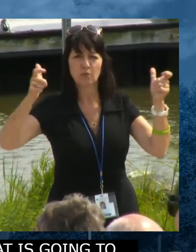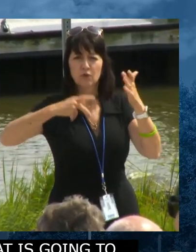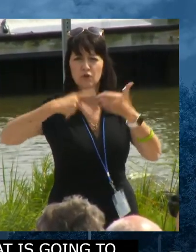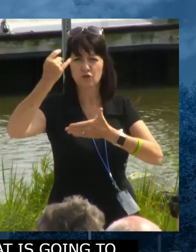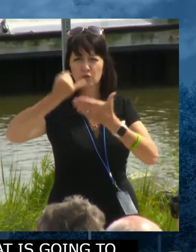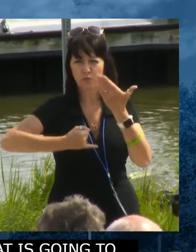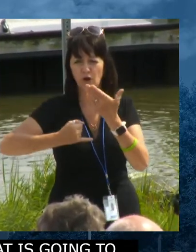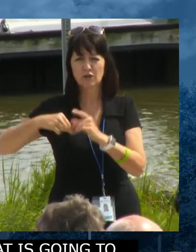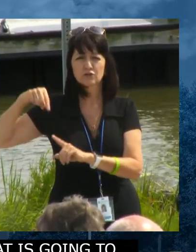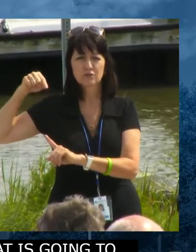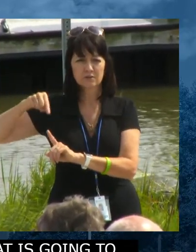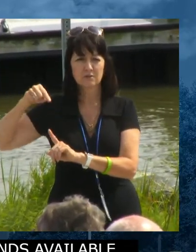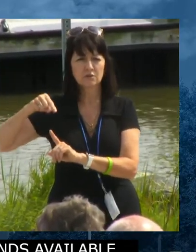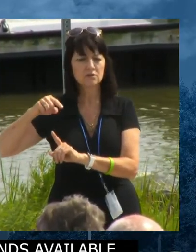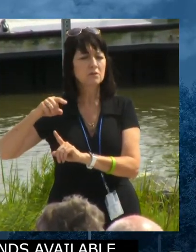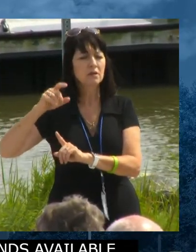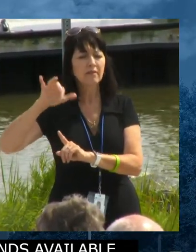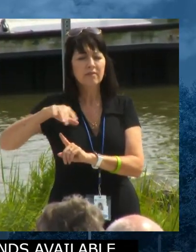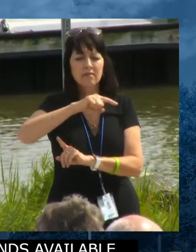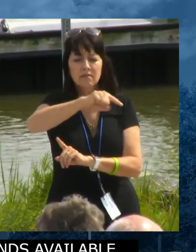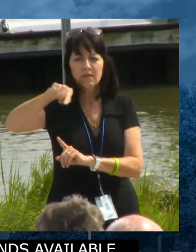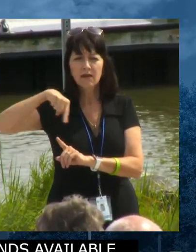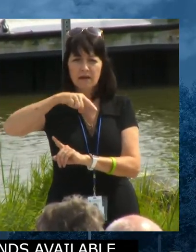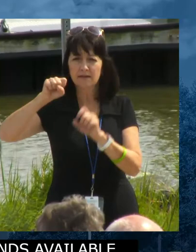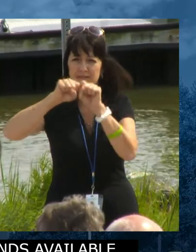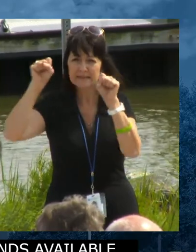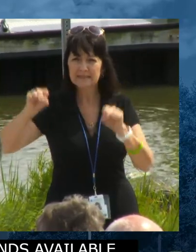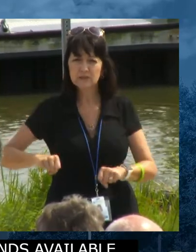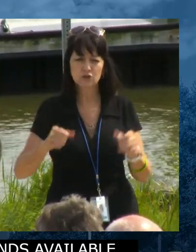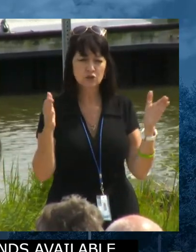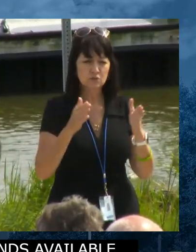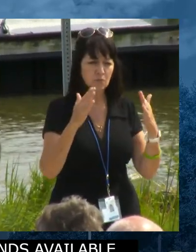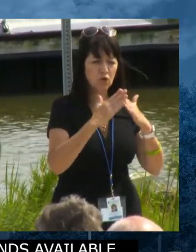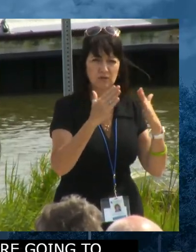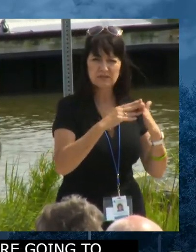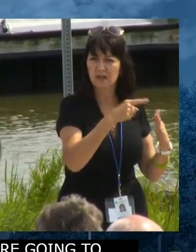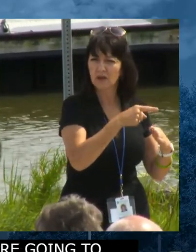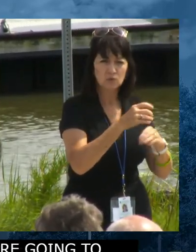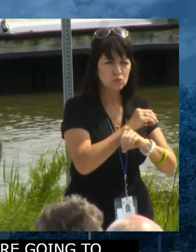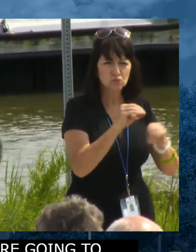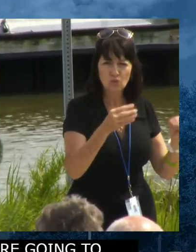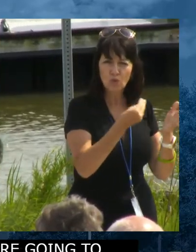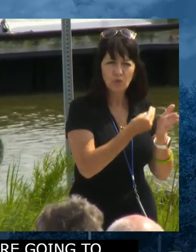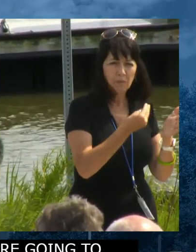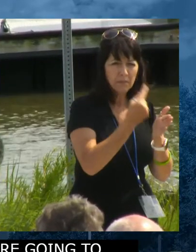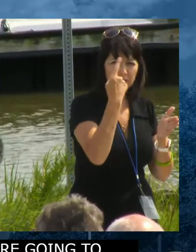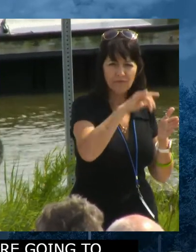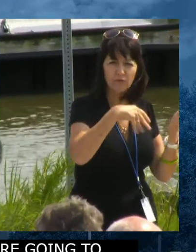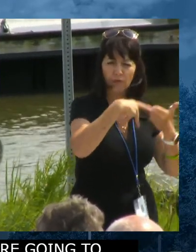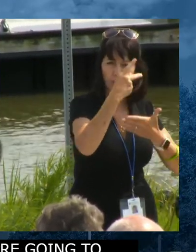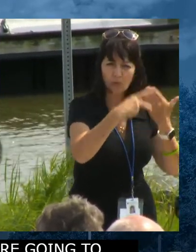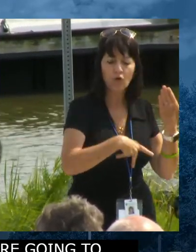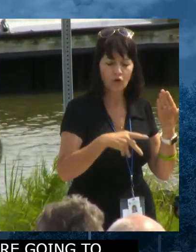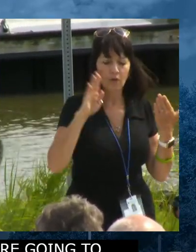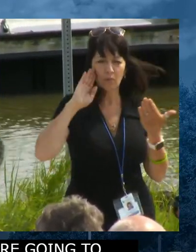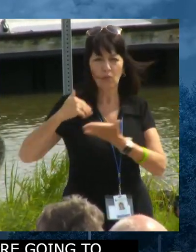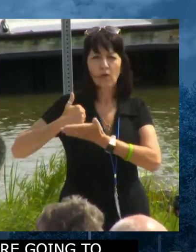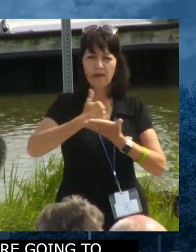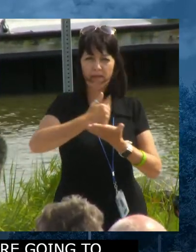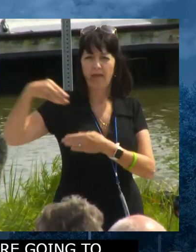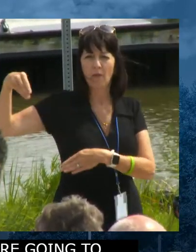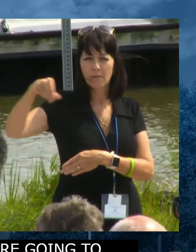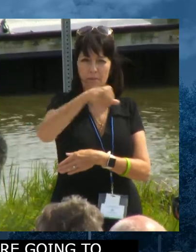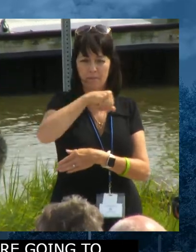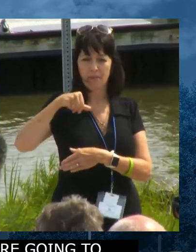hard to finance systems in small towns and small communities, mostly across Sussex County